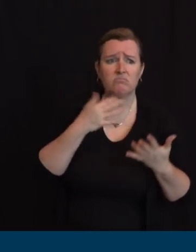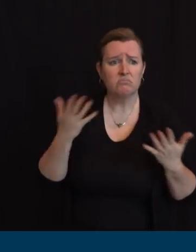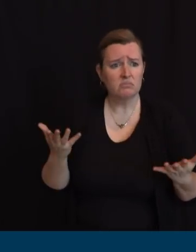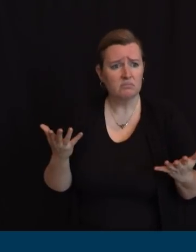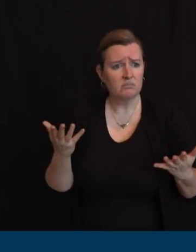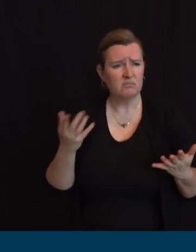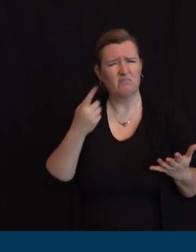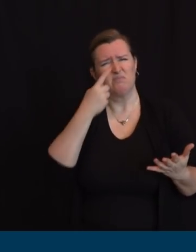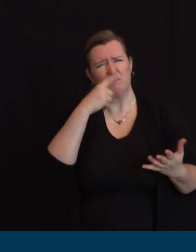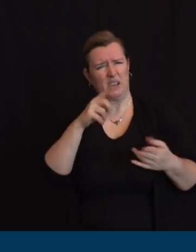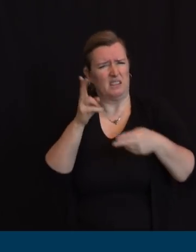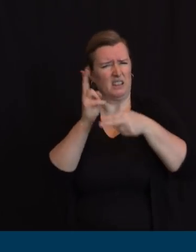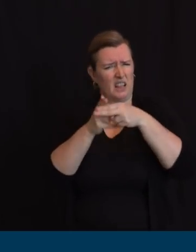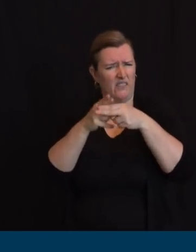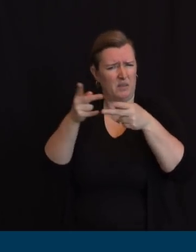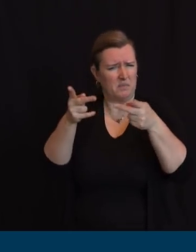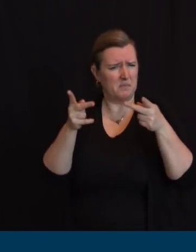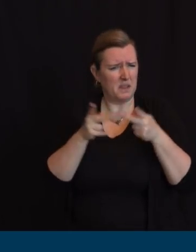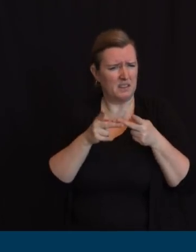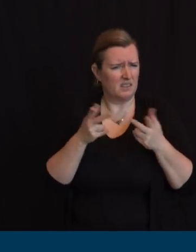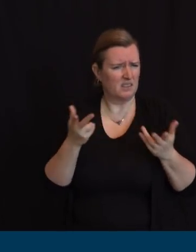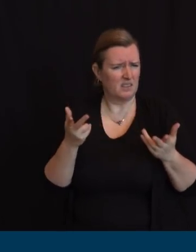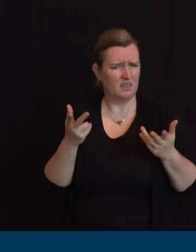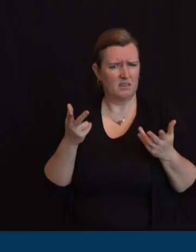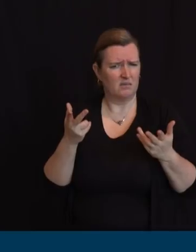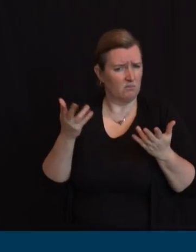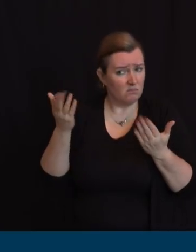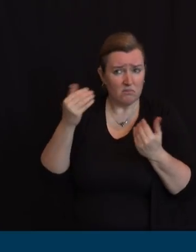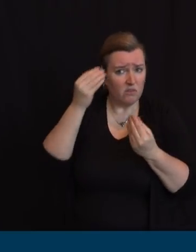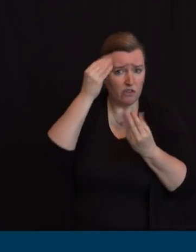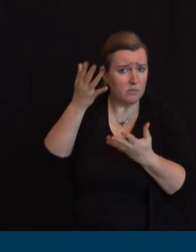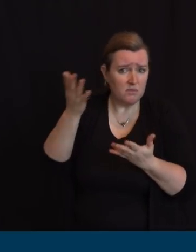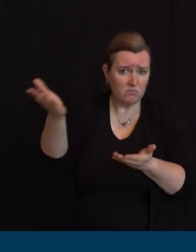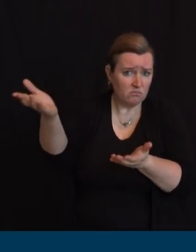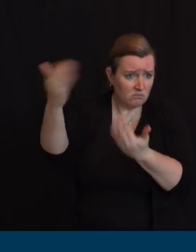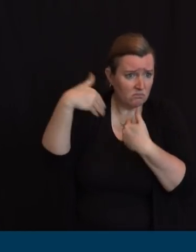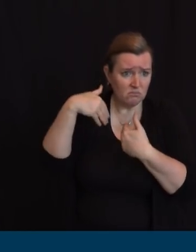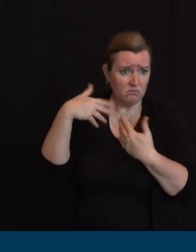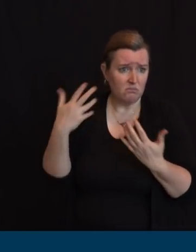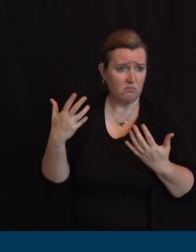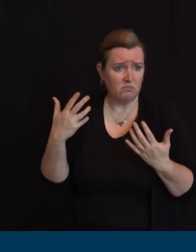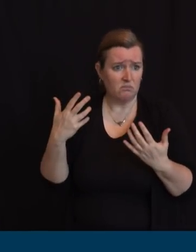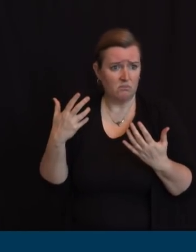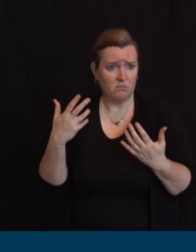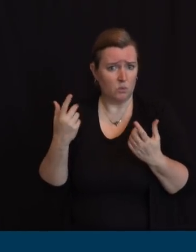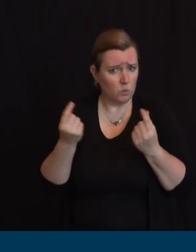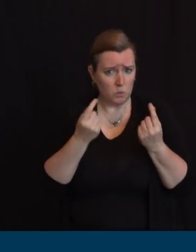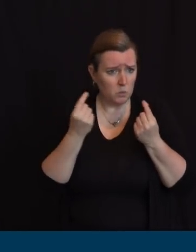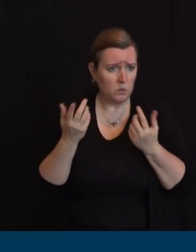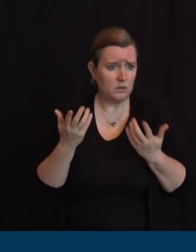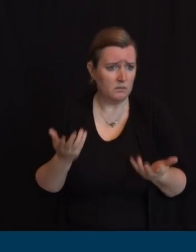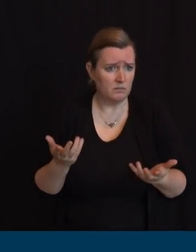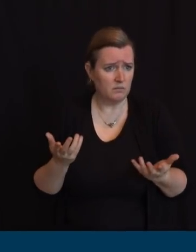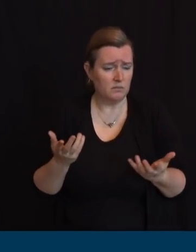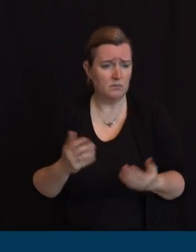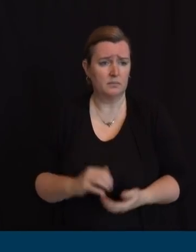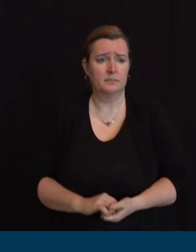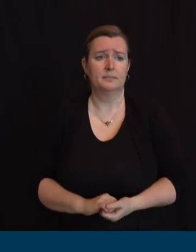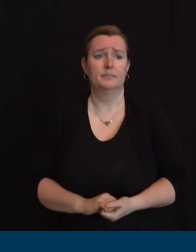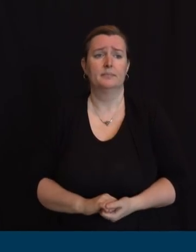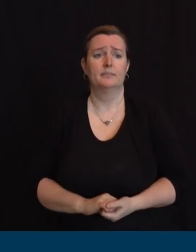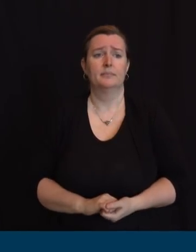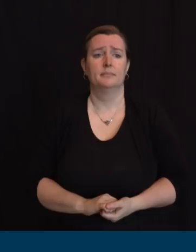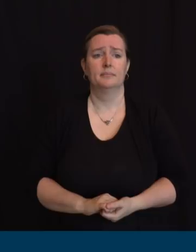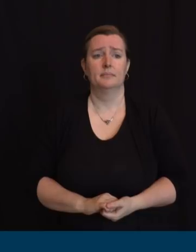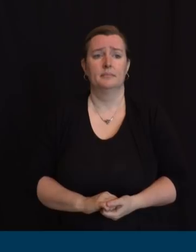of inspections where you're going what you're doing and the surge what are the things that you're looking at in terms of